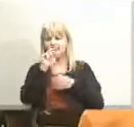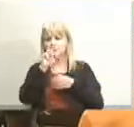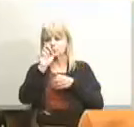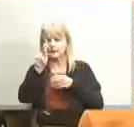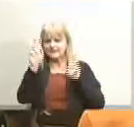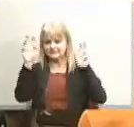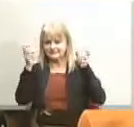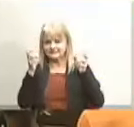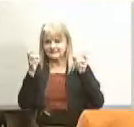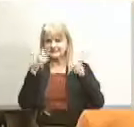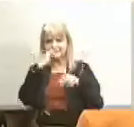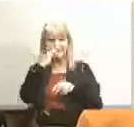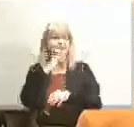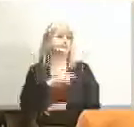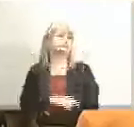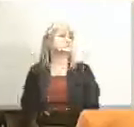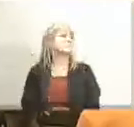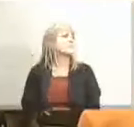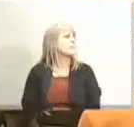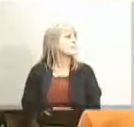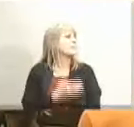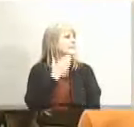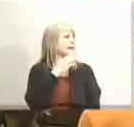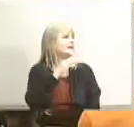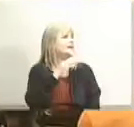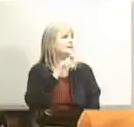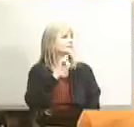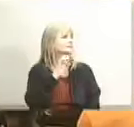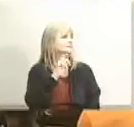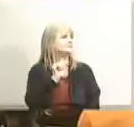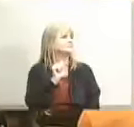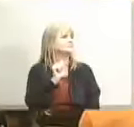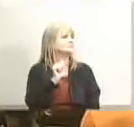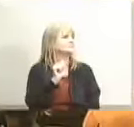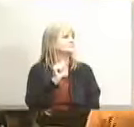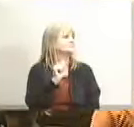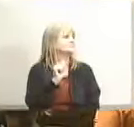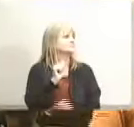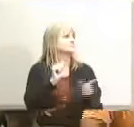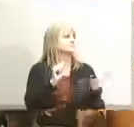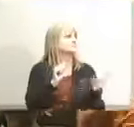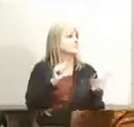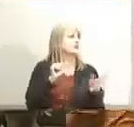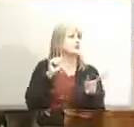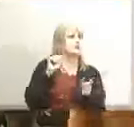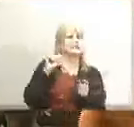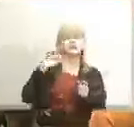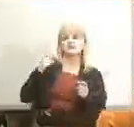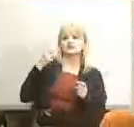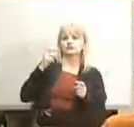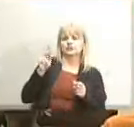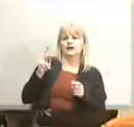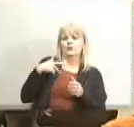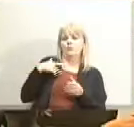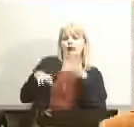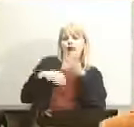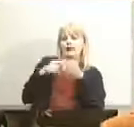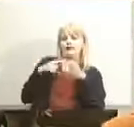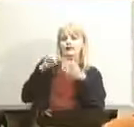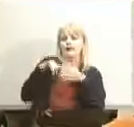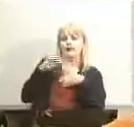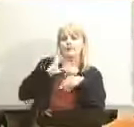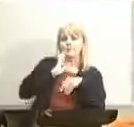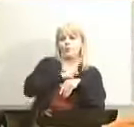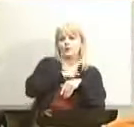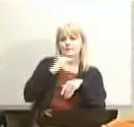to thank you to discuss it okay chuck yeah i want to a couple things i want to i want to add to the course of board